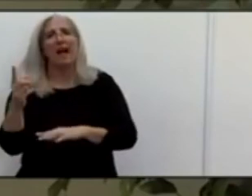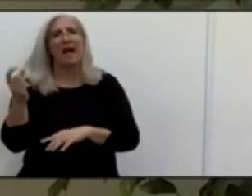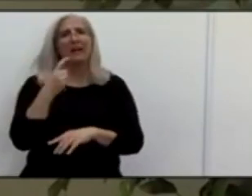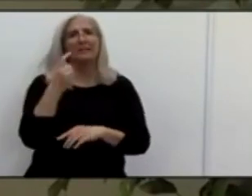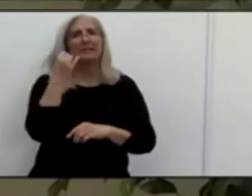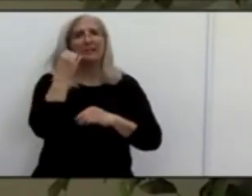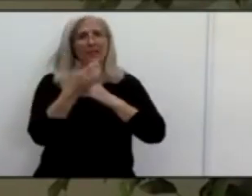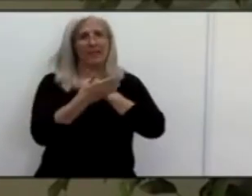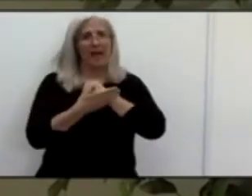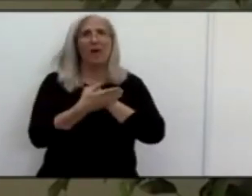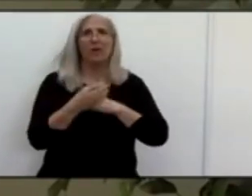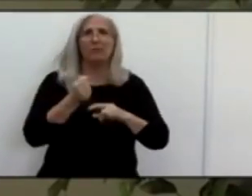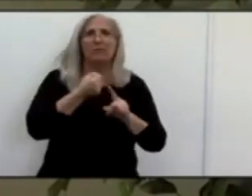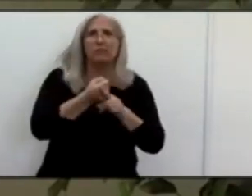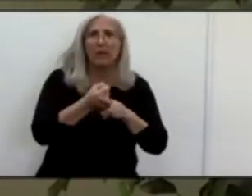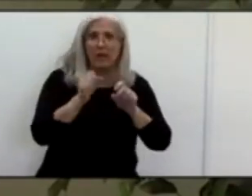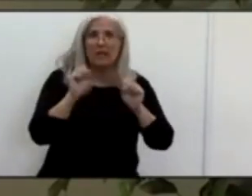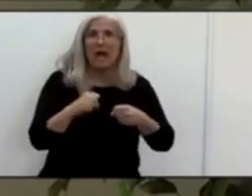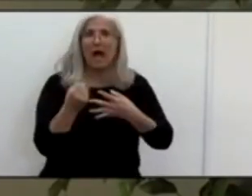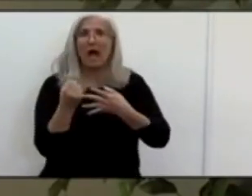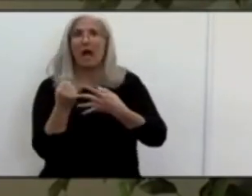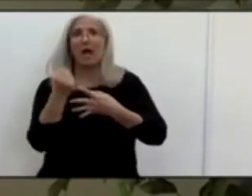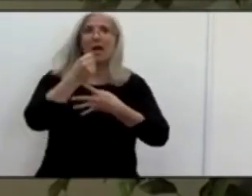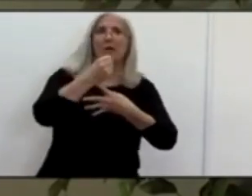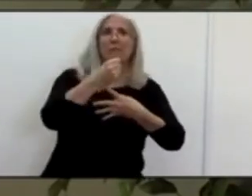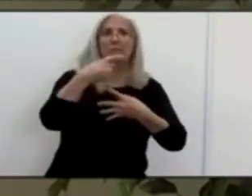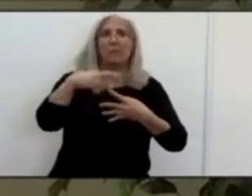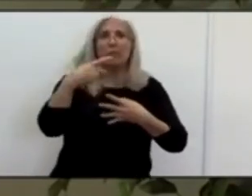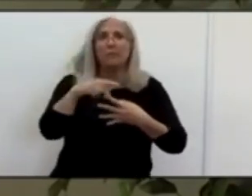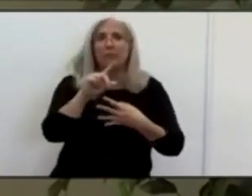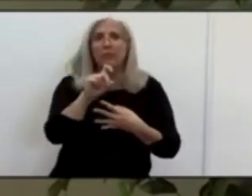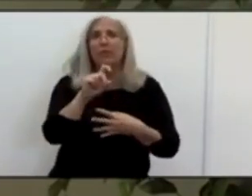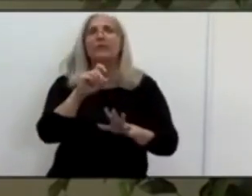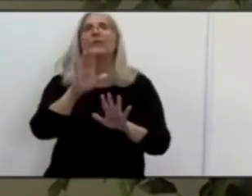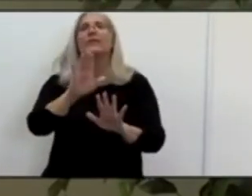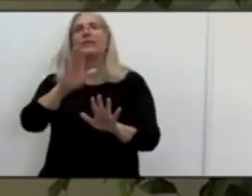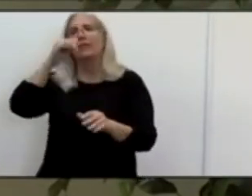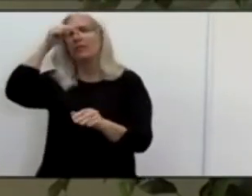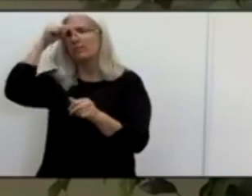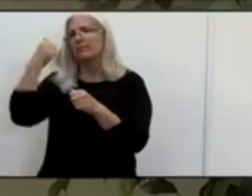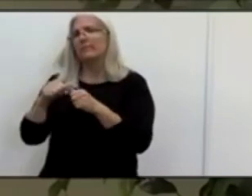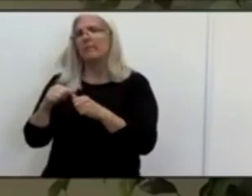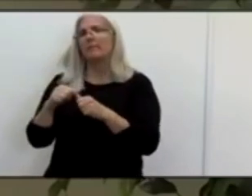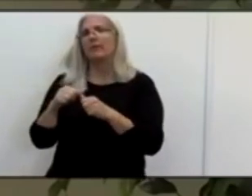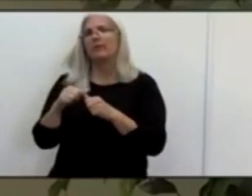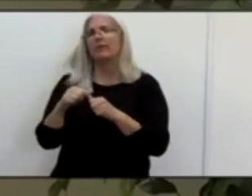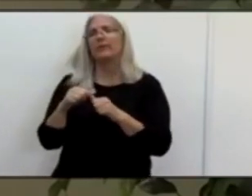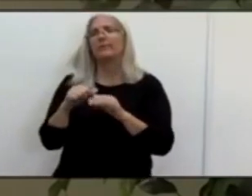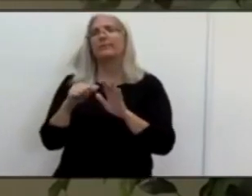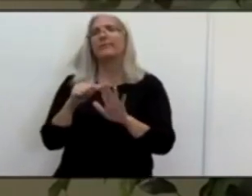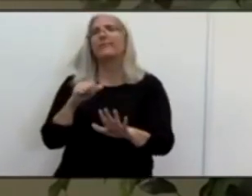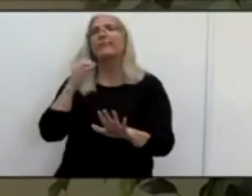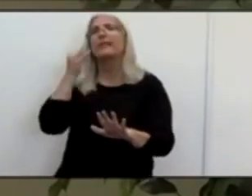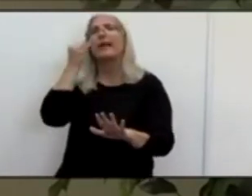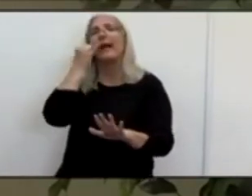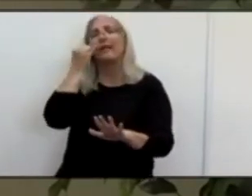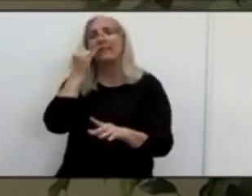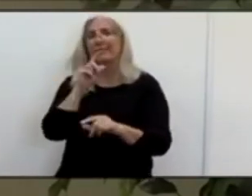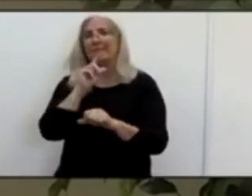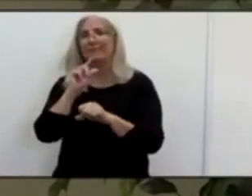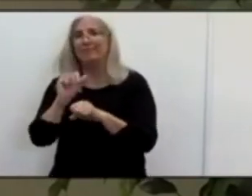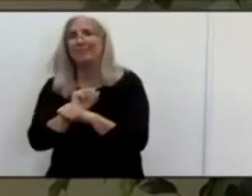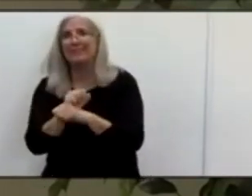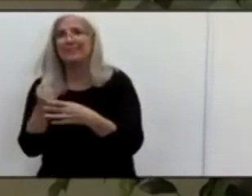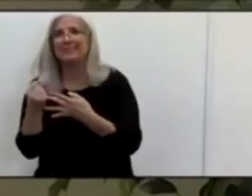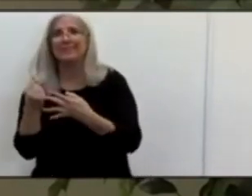discussed today, at any time, if one of the two metrics lands into the purple tier range, we are back in the purple tier. So